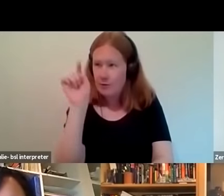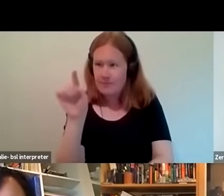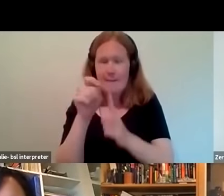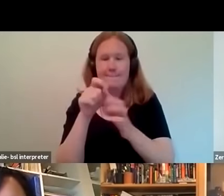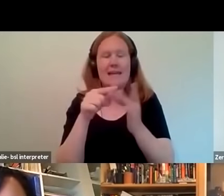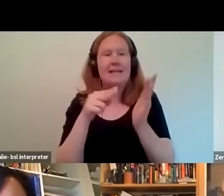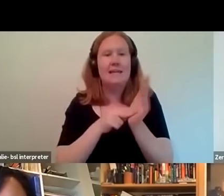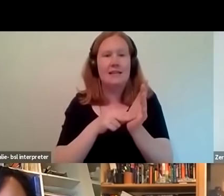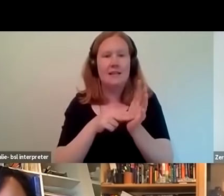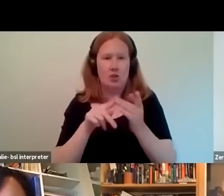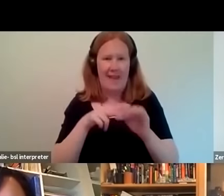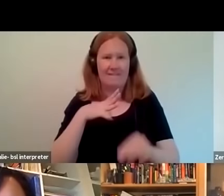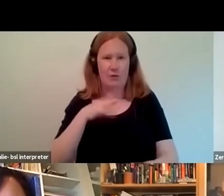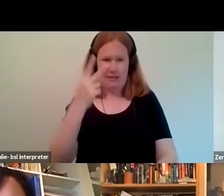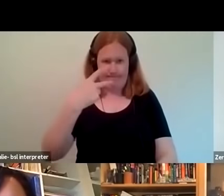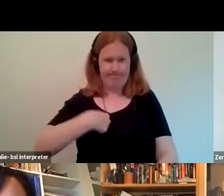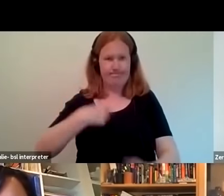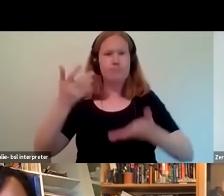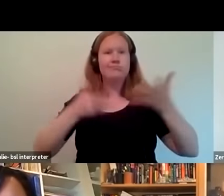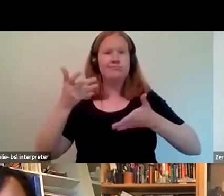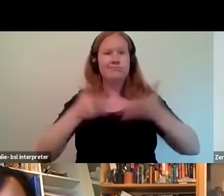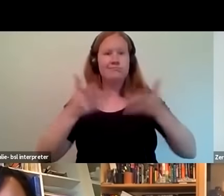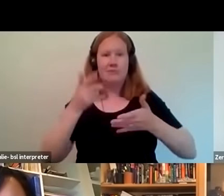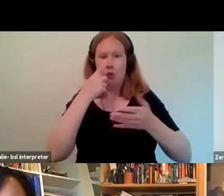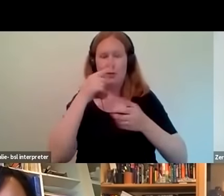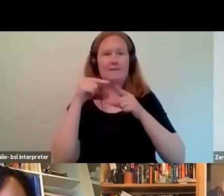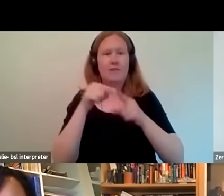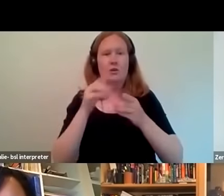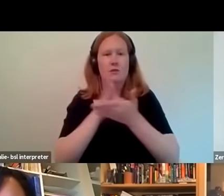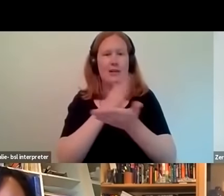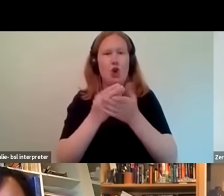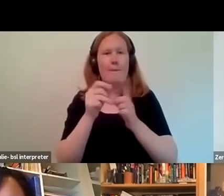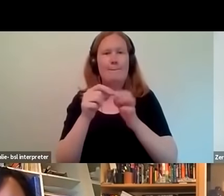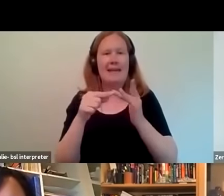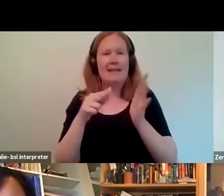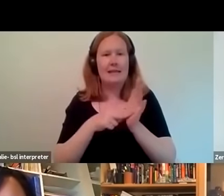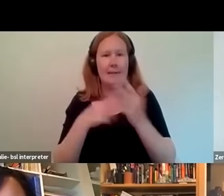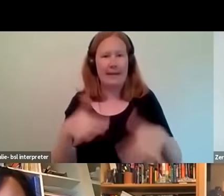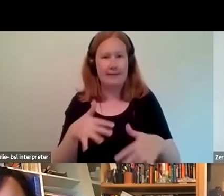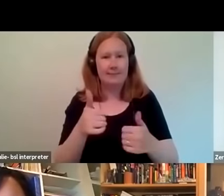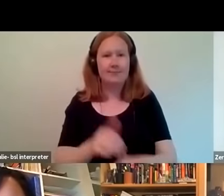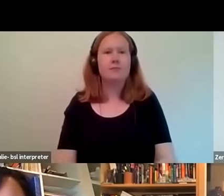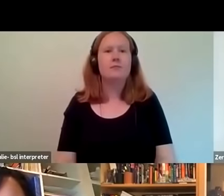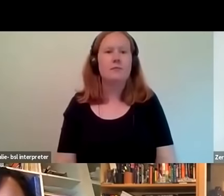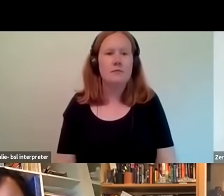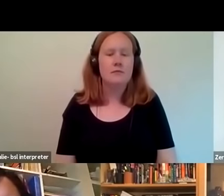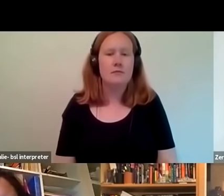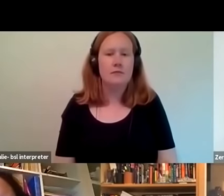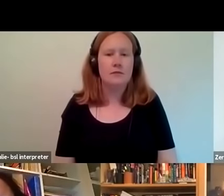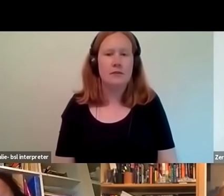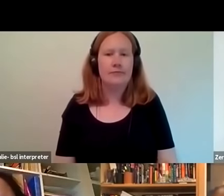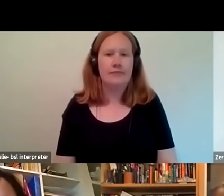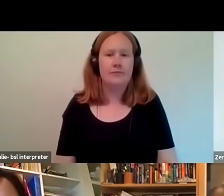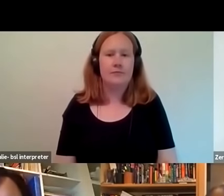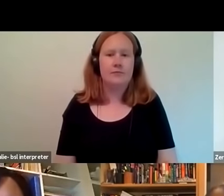selecting pin video so that you can follow along as we play videos and audio clips but with that